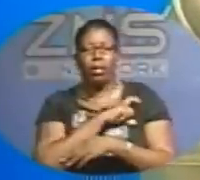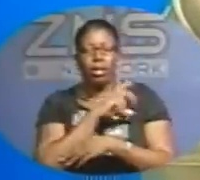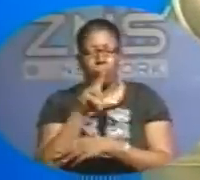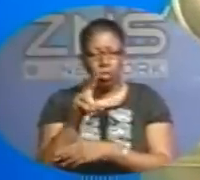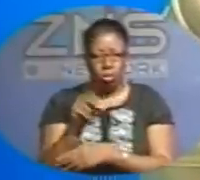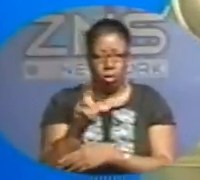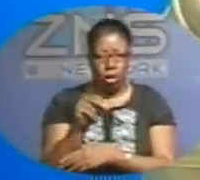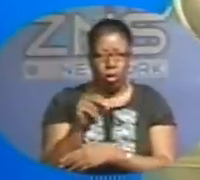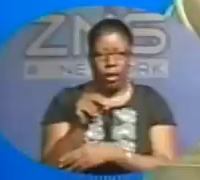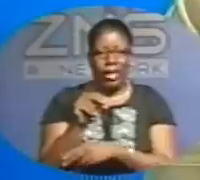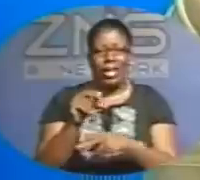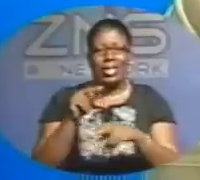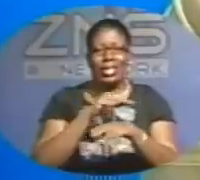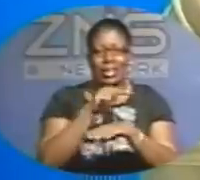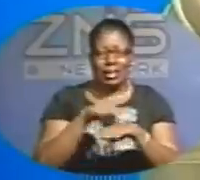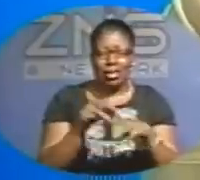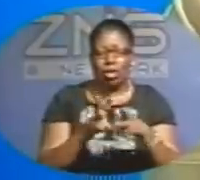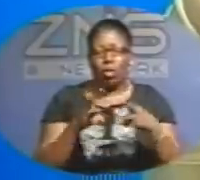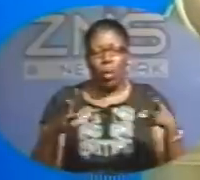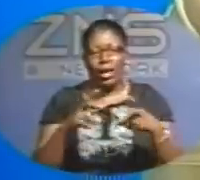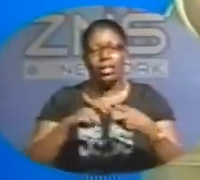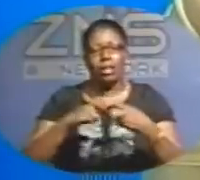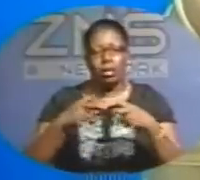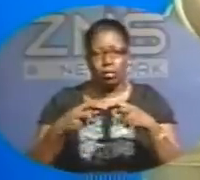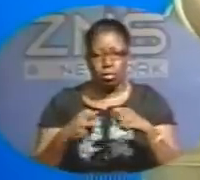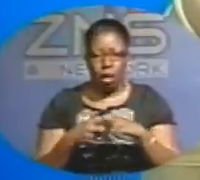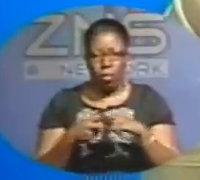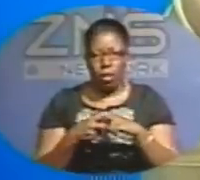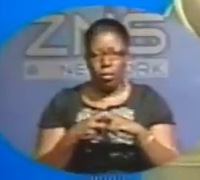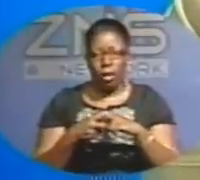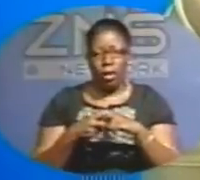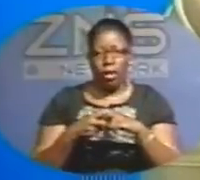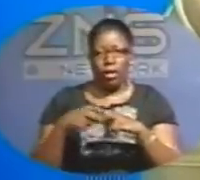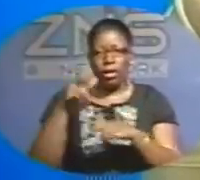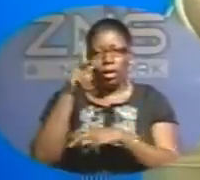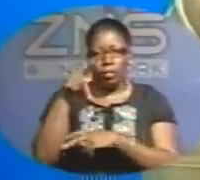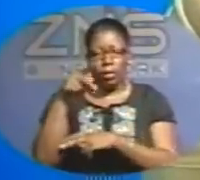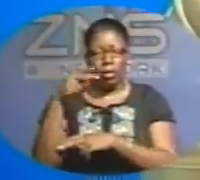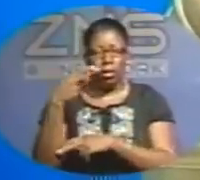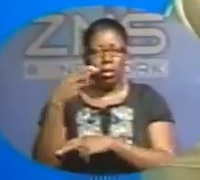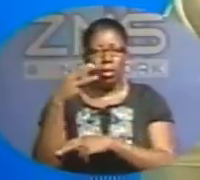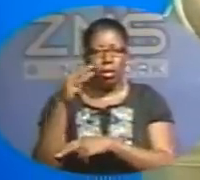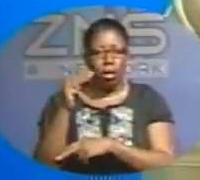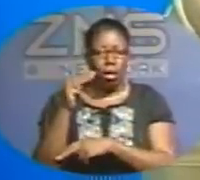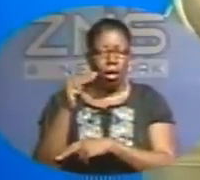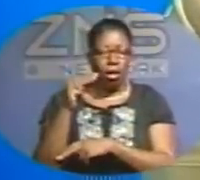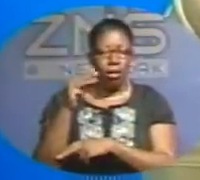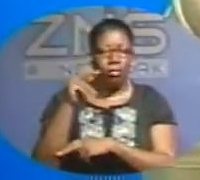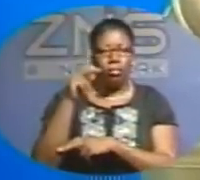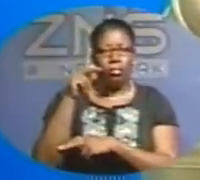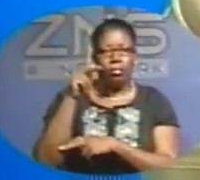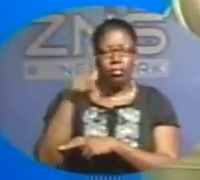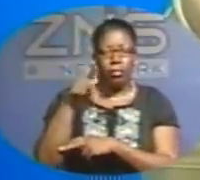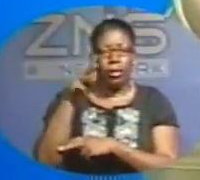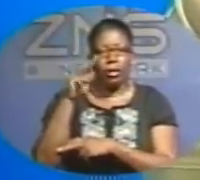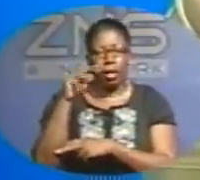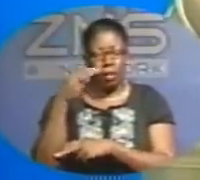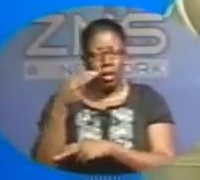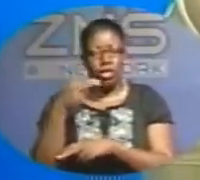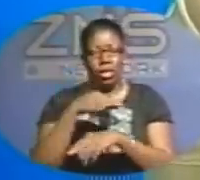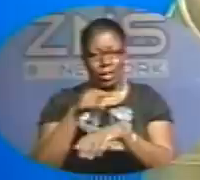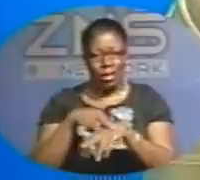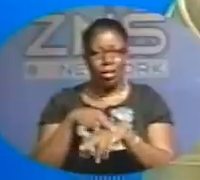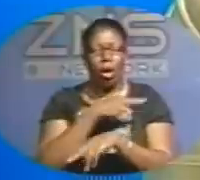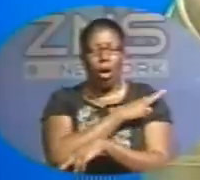a nationwide problem because the PHA, Princess Margaret Hospital is a national institution.